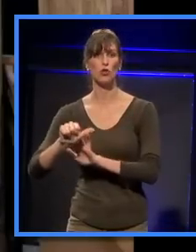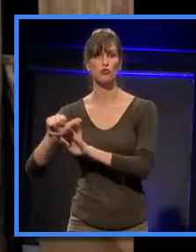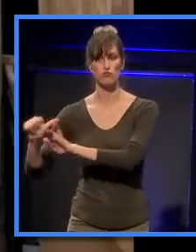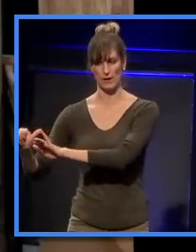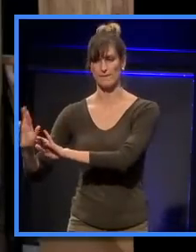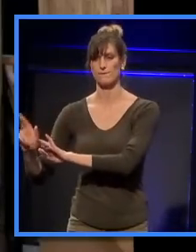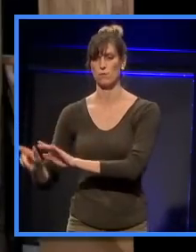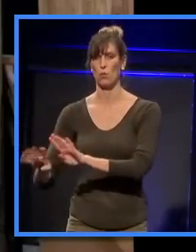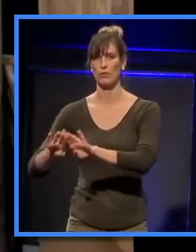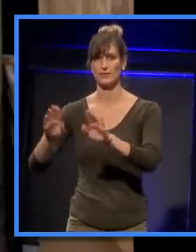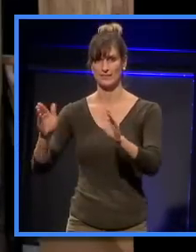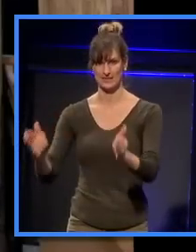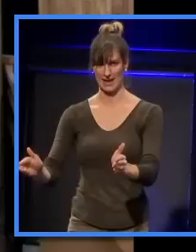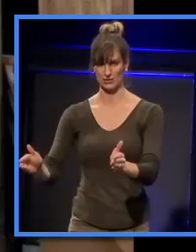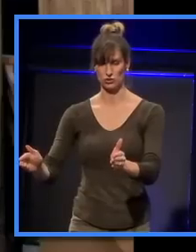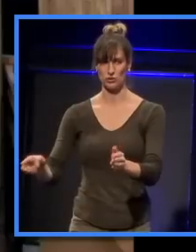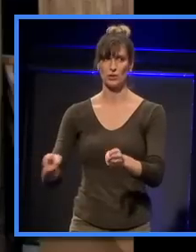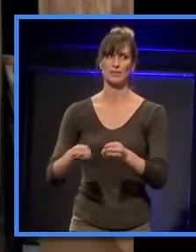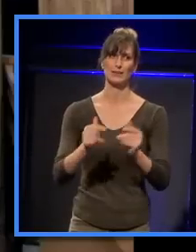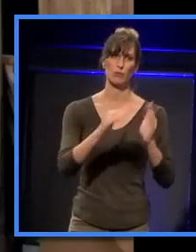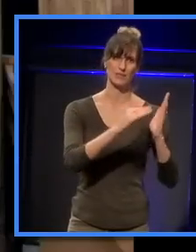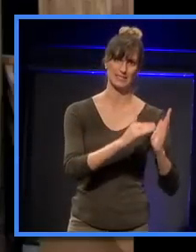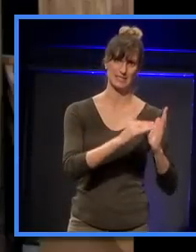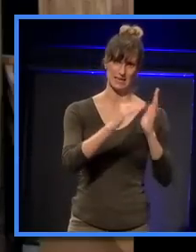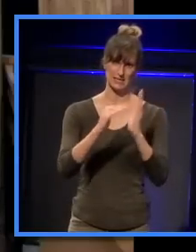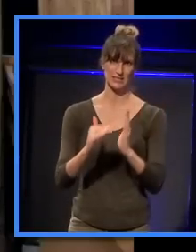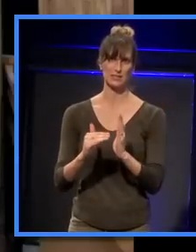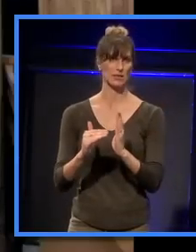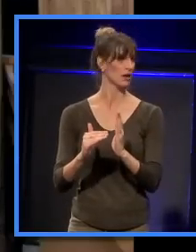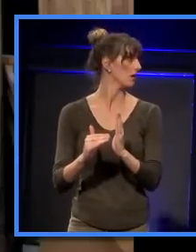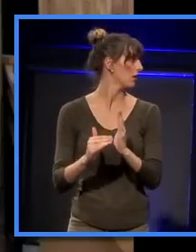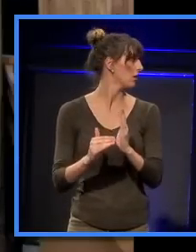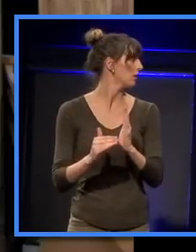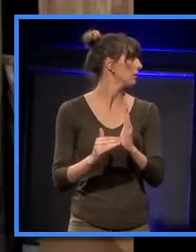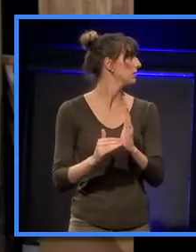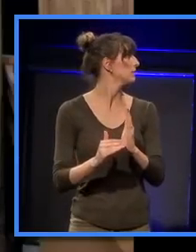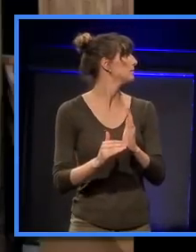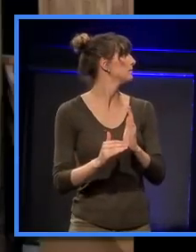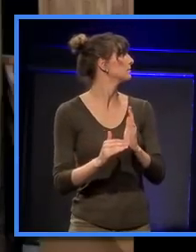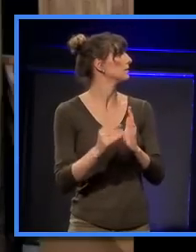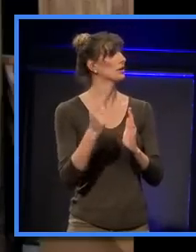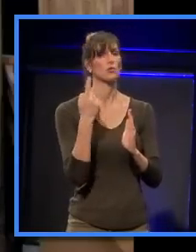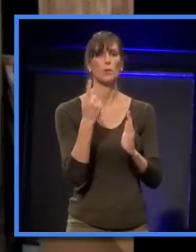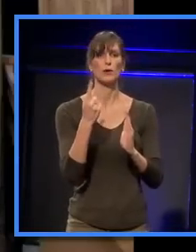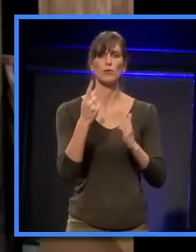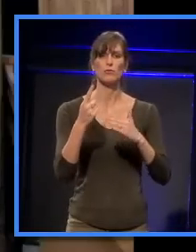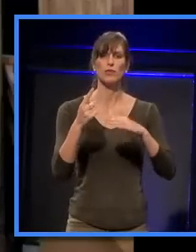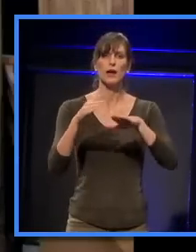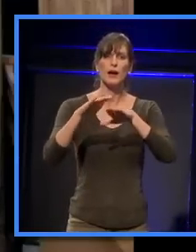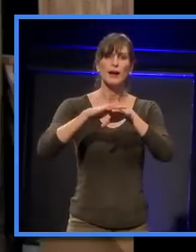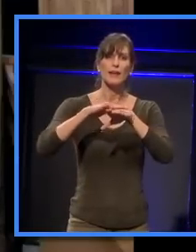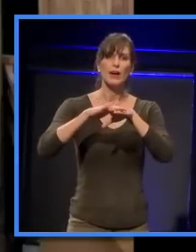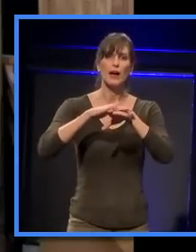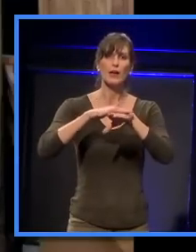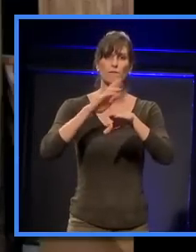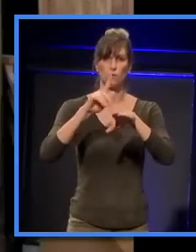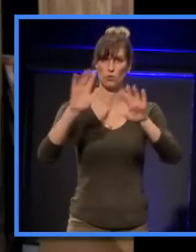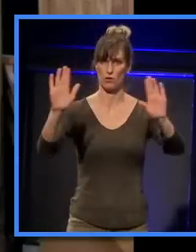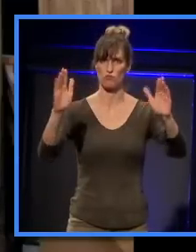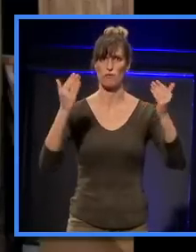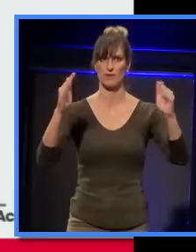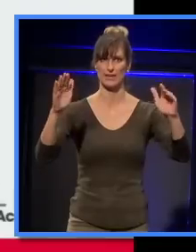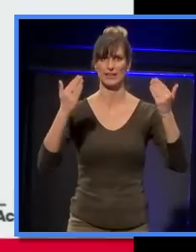are where some of the seats are going to go. This is one of the facades of those major reflectors. It's just blank plywood.